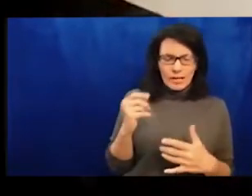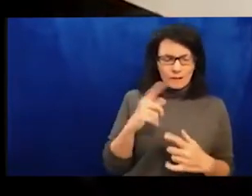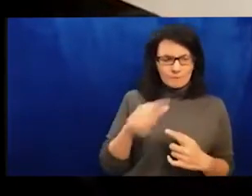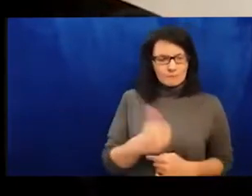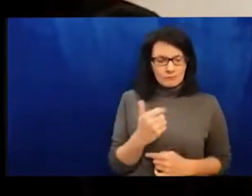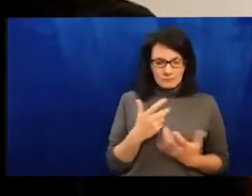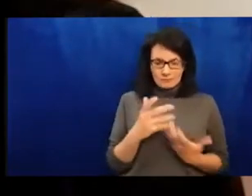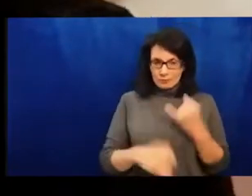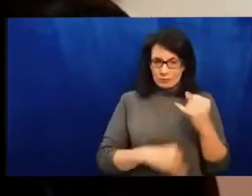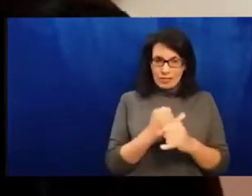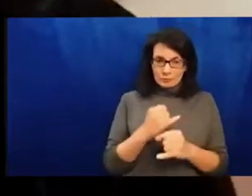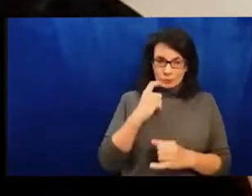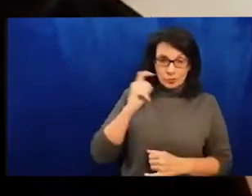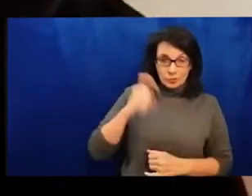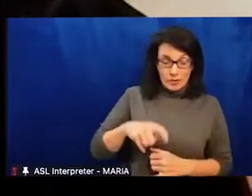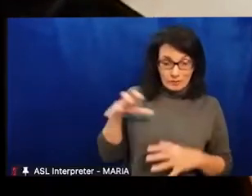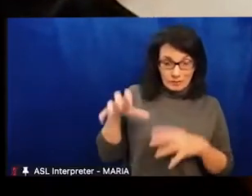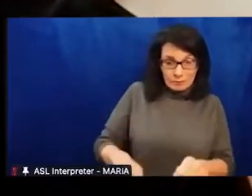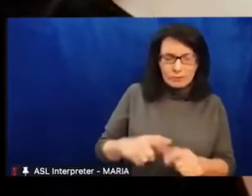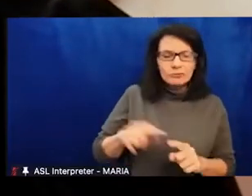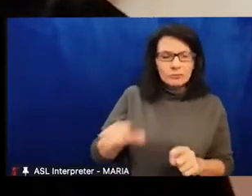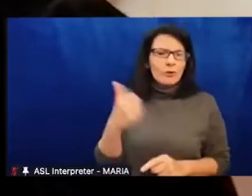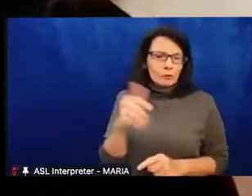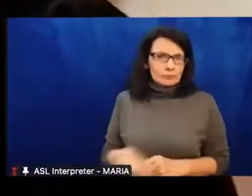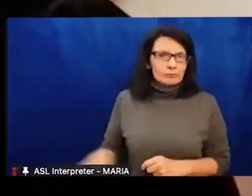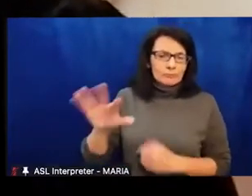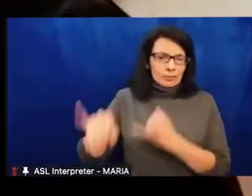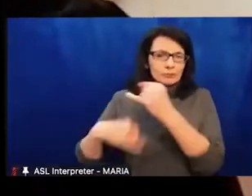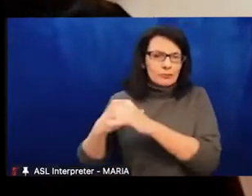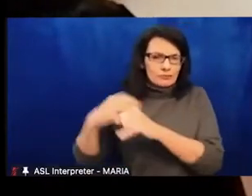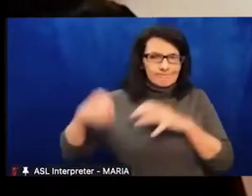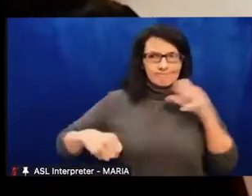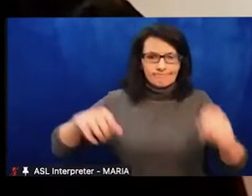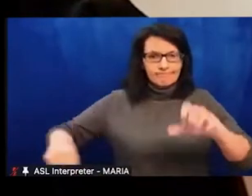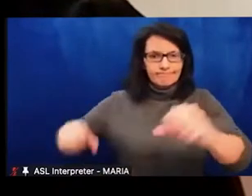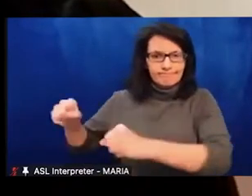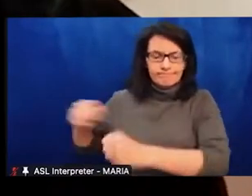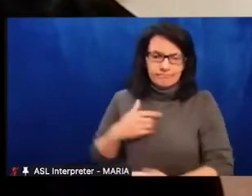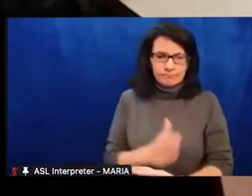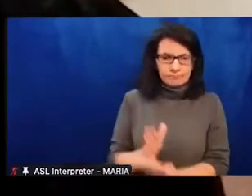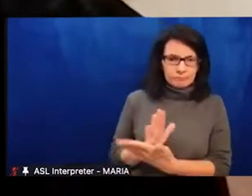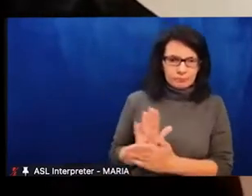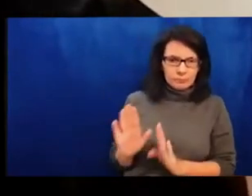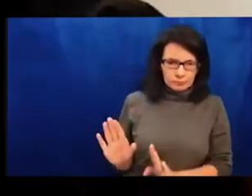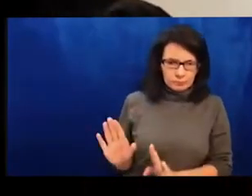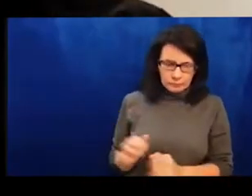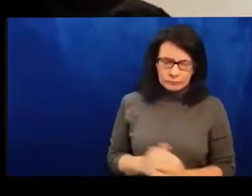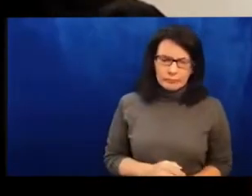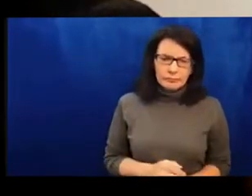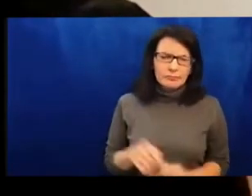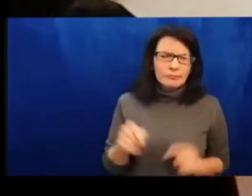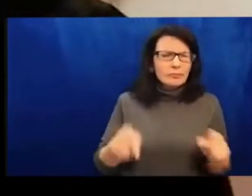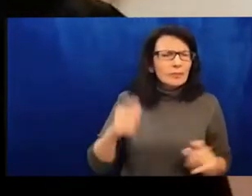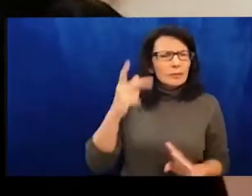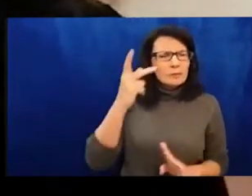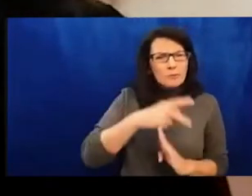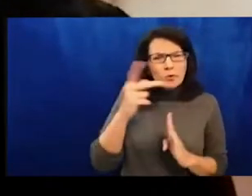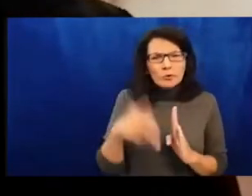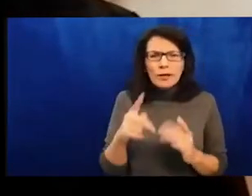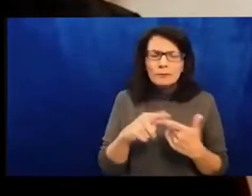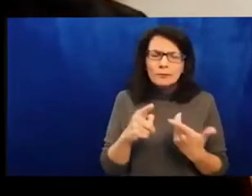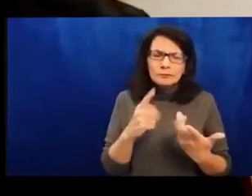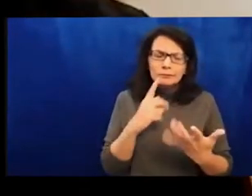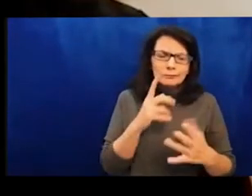but we hope that collectively this is a call to be better informed cultural practitioners in support of meaningful actions for